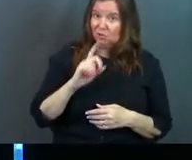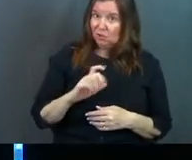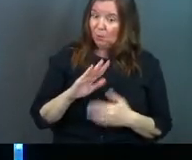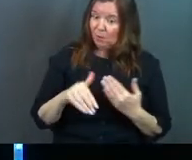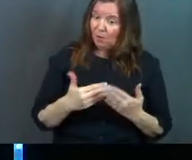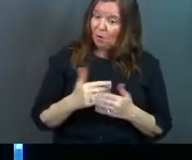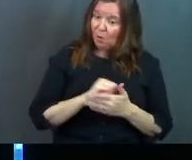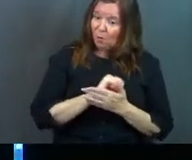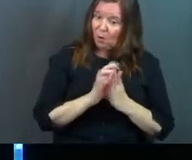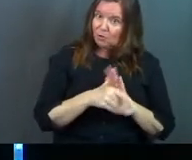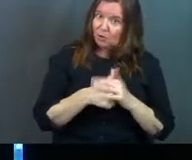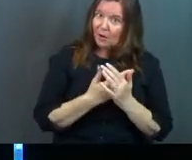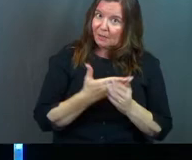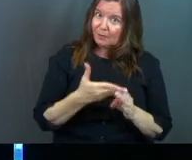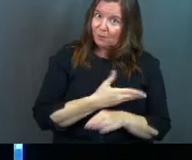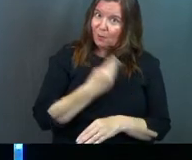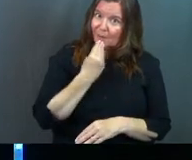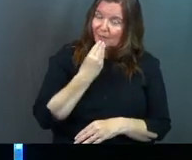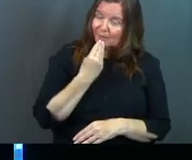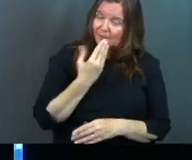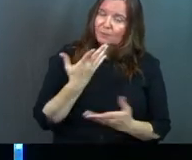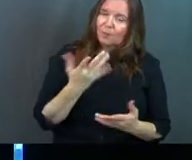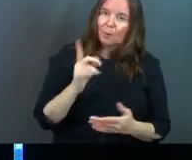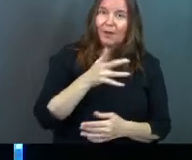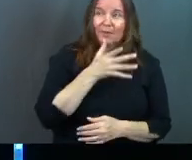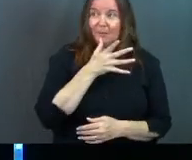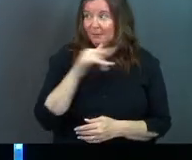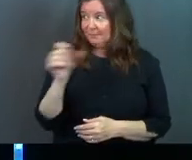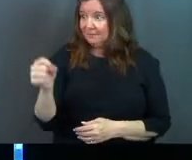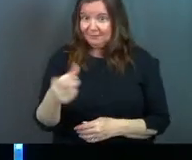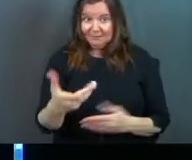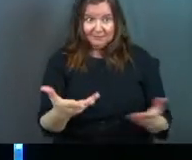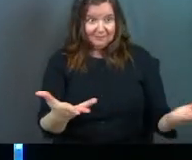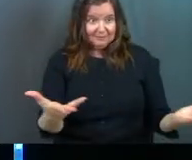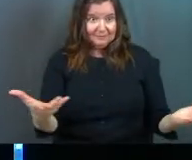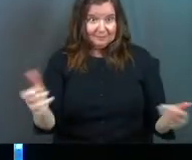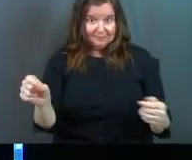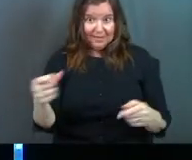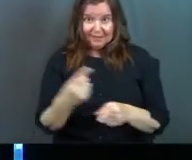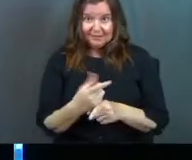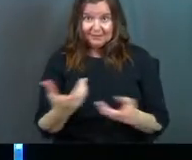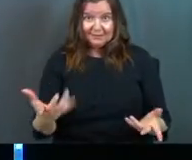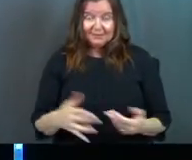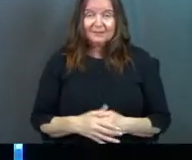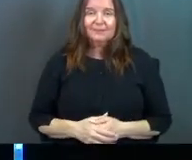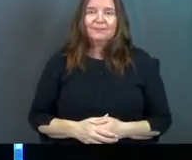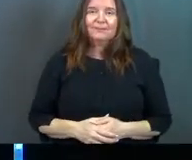that question? Because shouldn't we wash our hands before we eat? Where are the moms at? Yes.